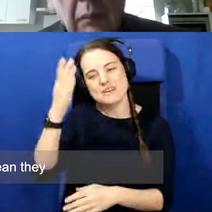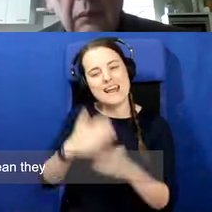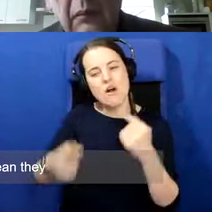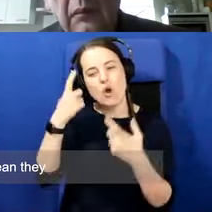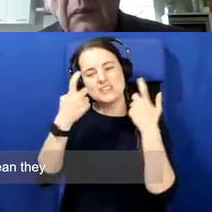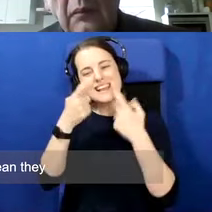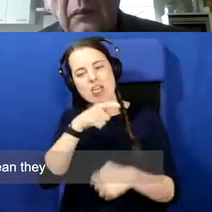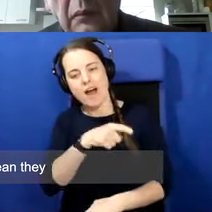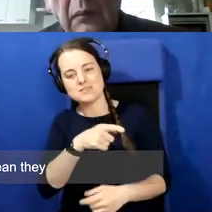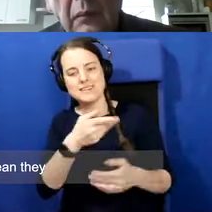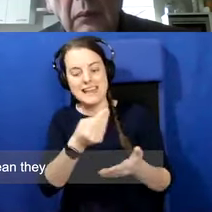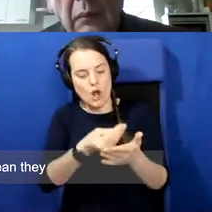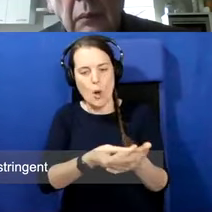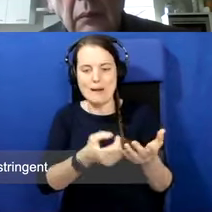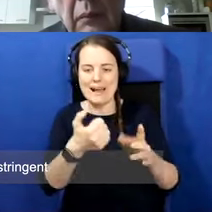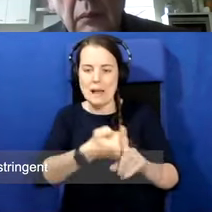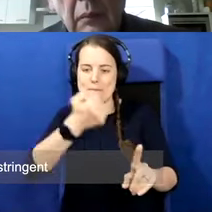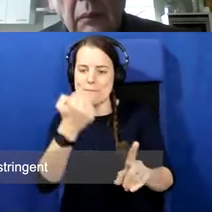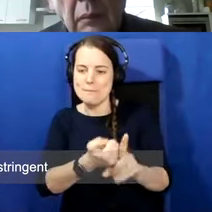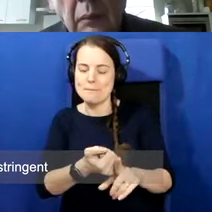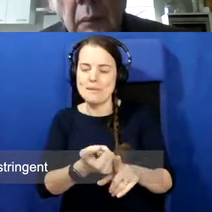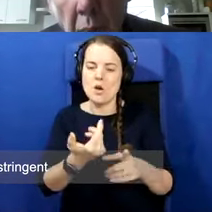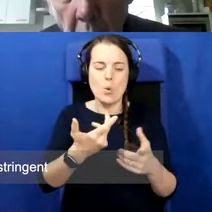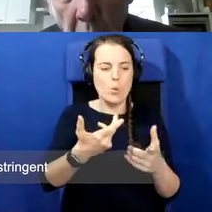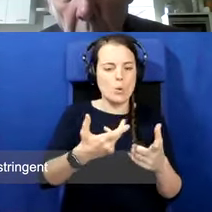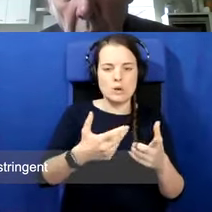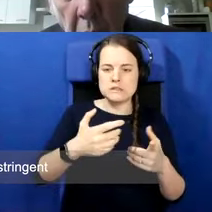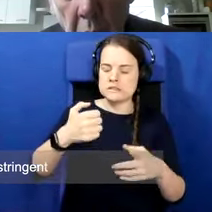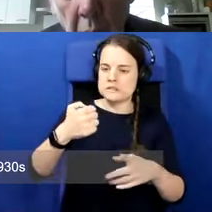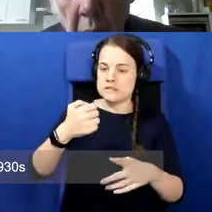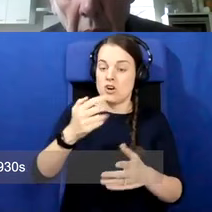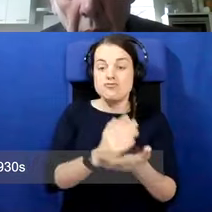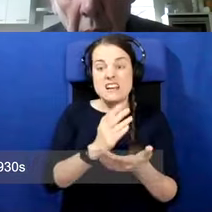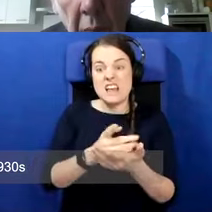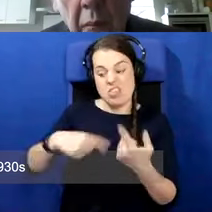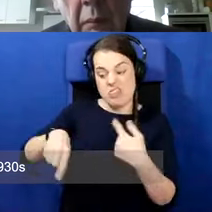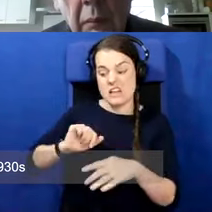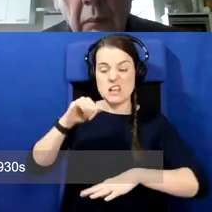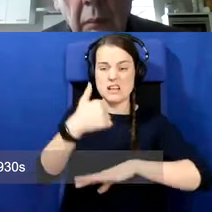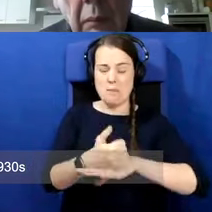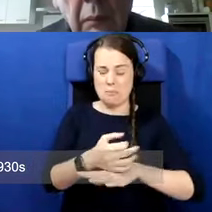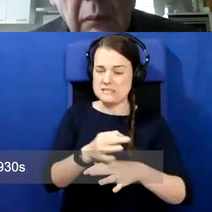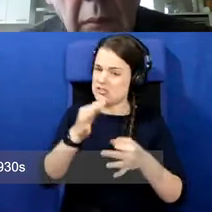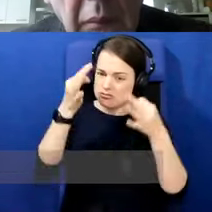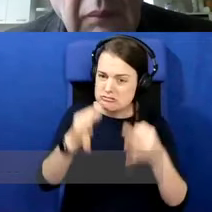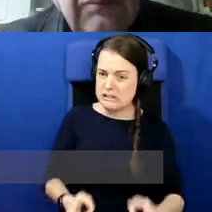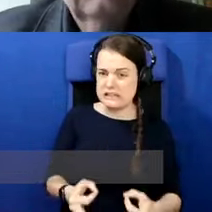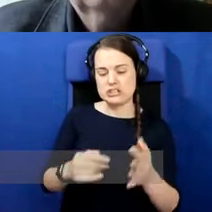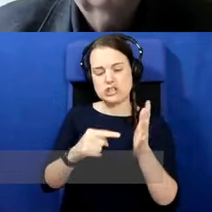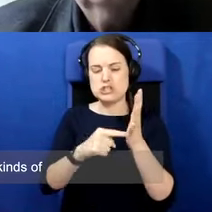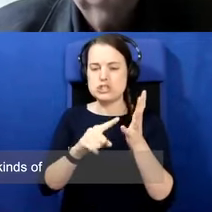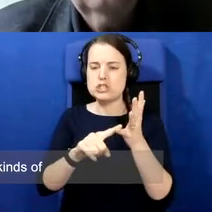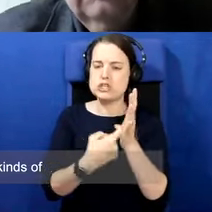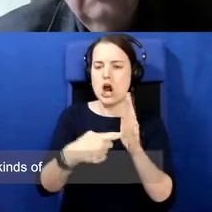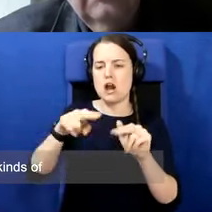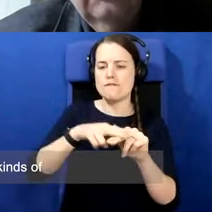impacts at all. mean, they introduced all kinds of fairly stringent tarp protections in the 1930s, particularly. And